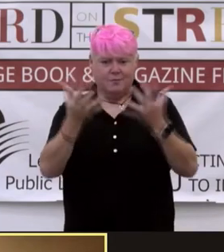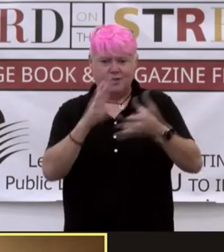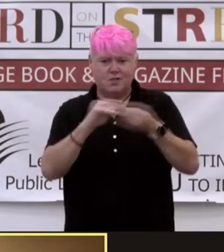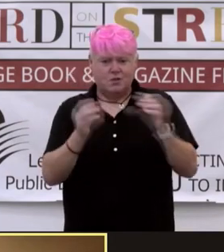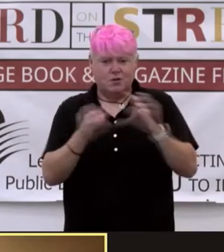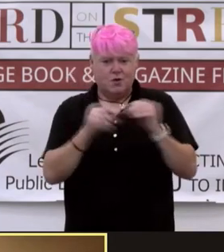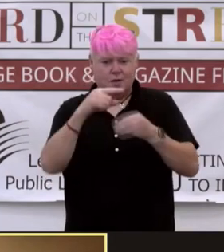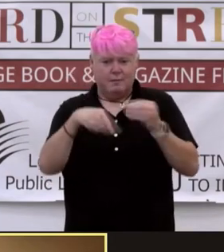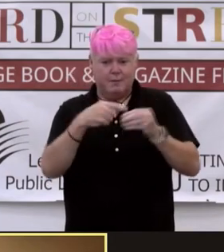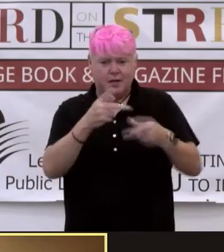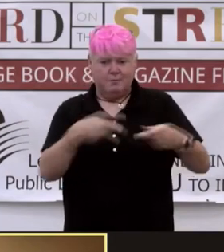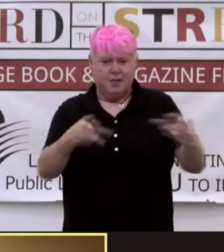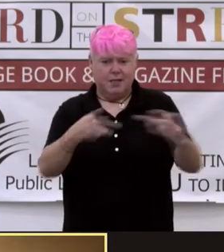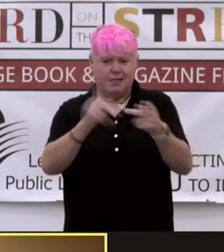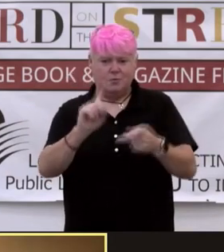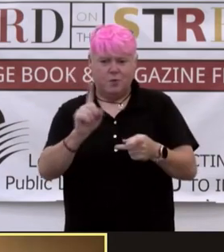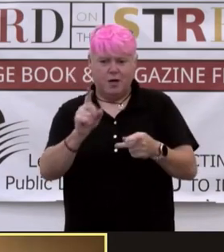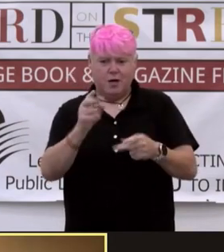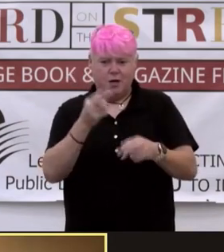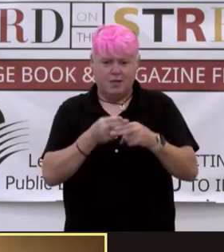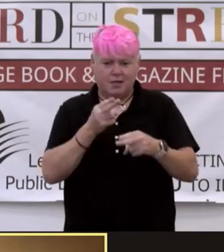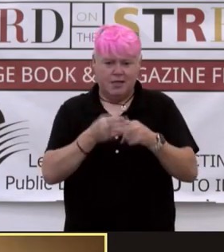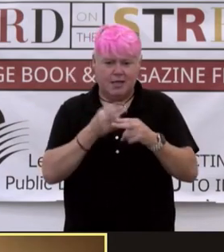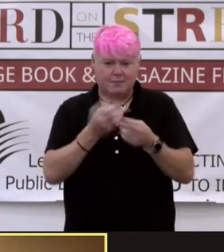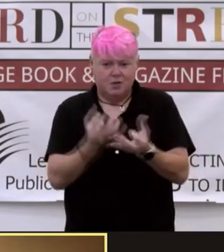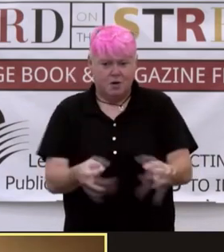place where names would be important.